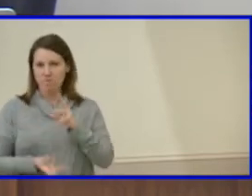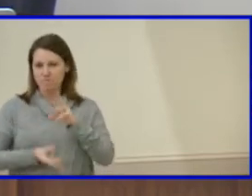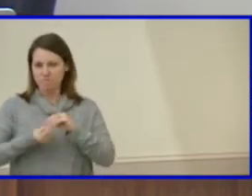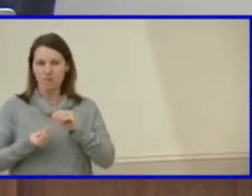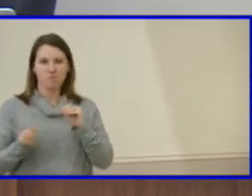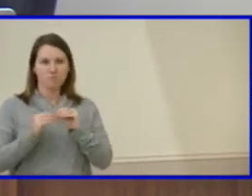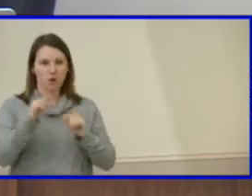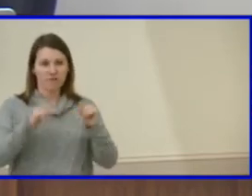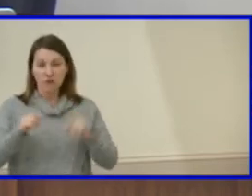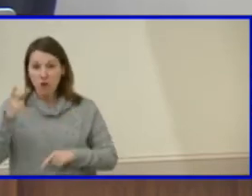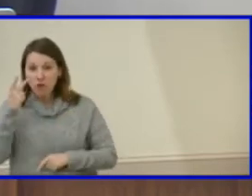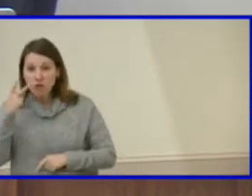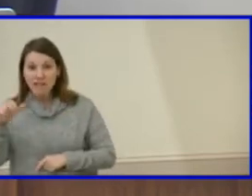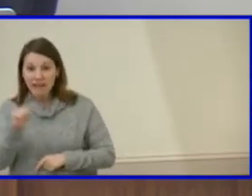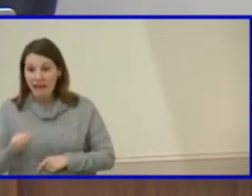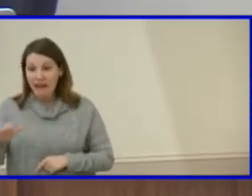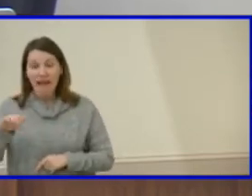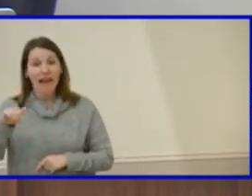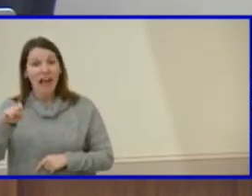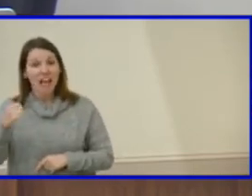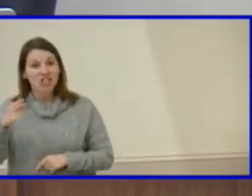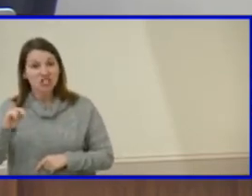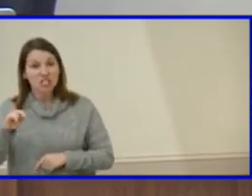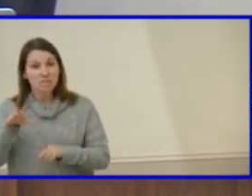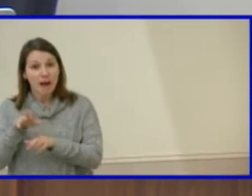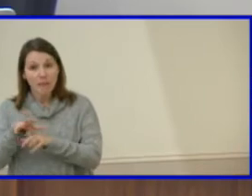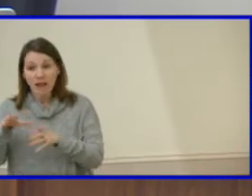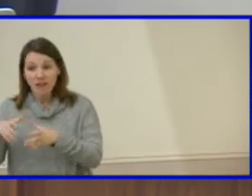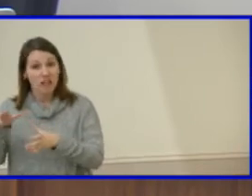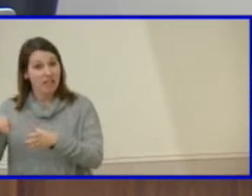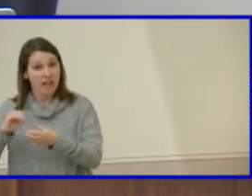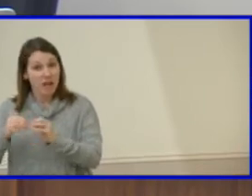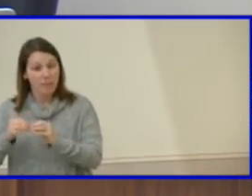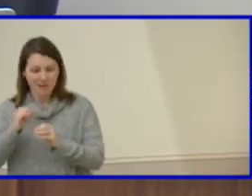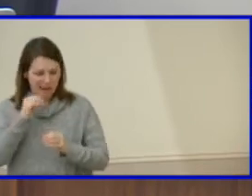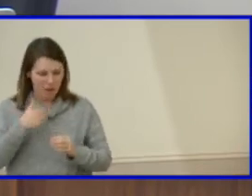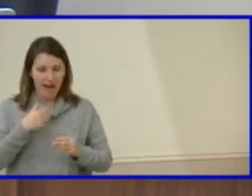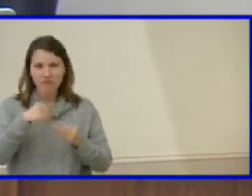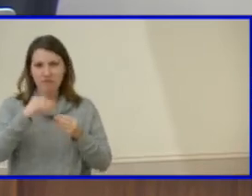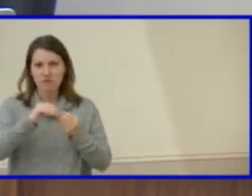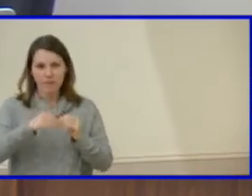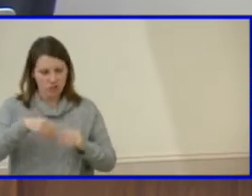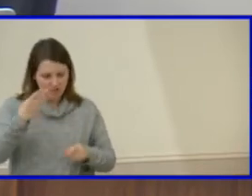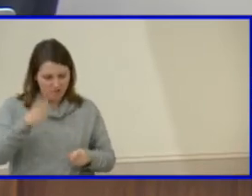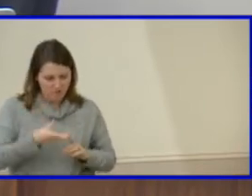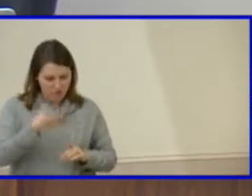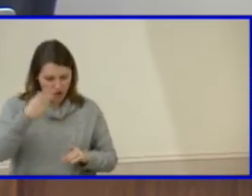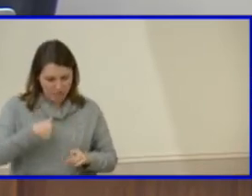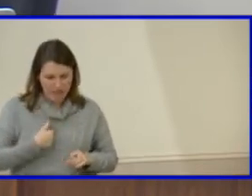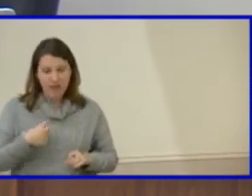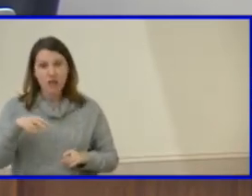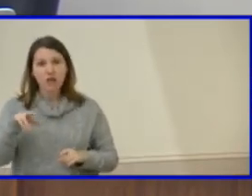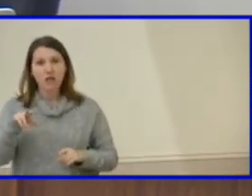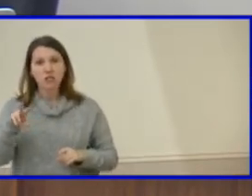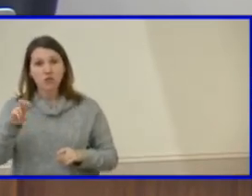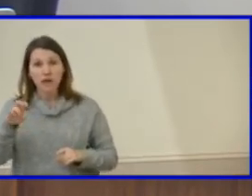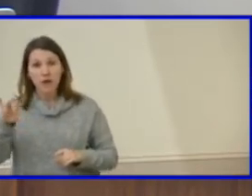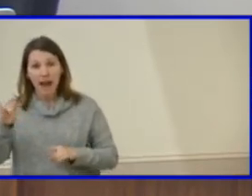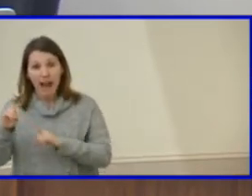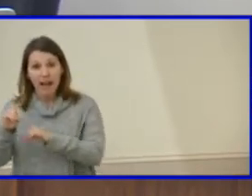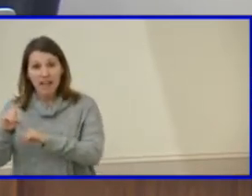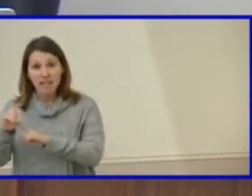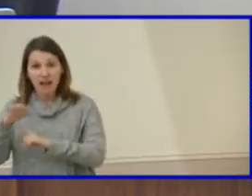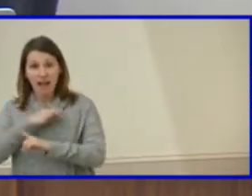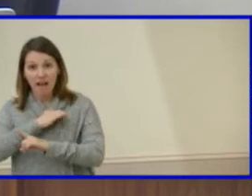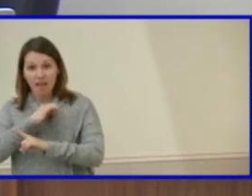Asian population, just that number, I don't have the exact number, I'm not going to look at it, but it's like out of 280, 220 applied. And it's,